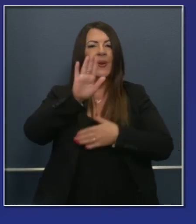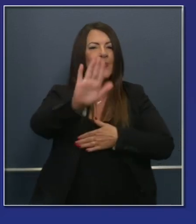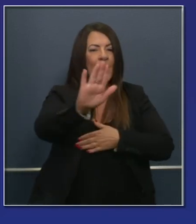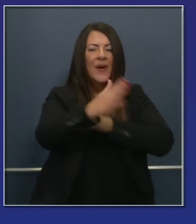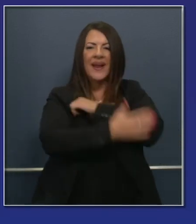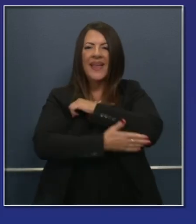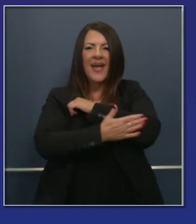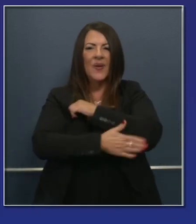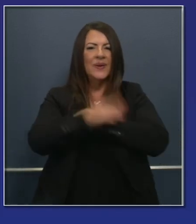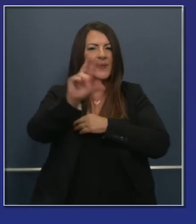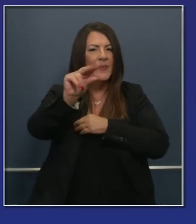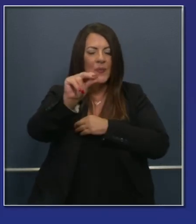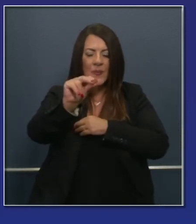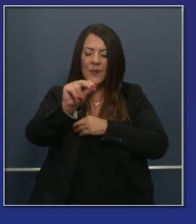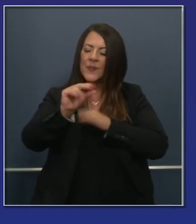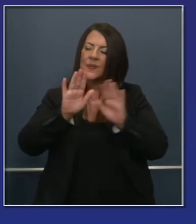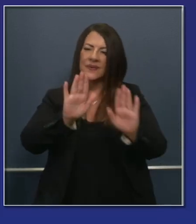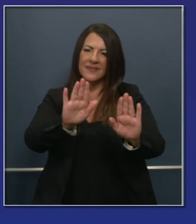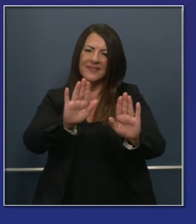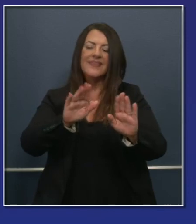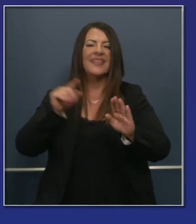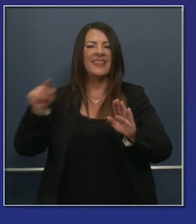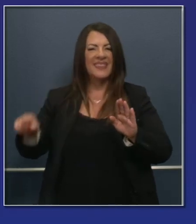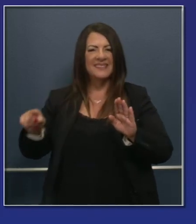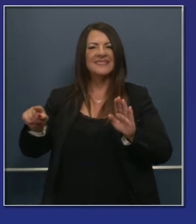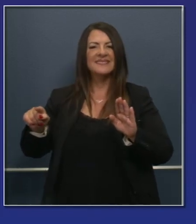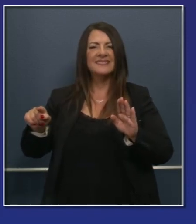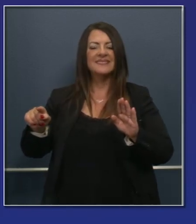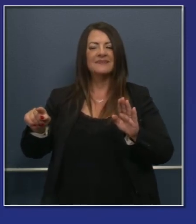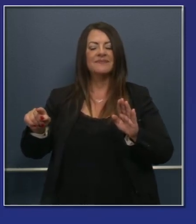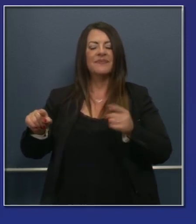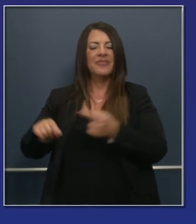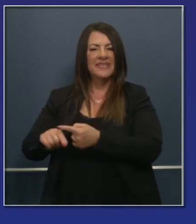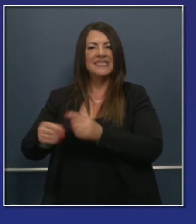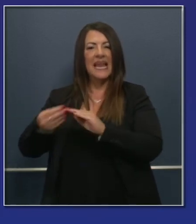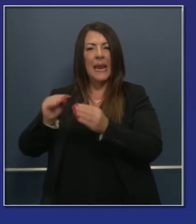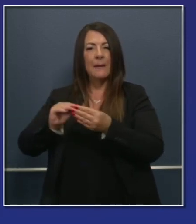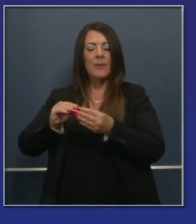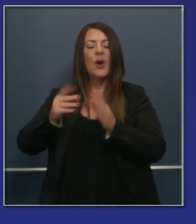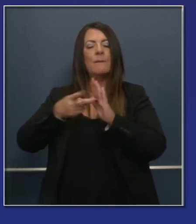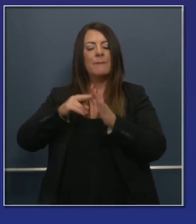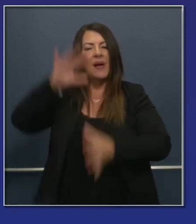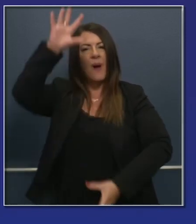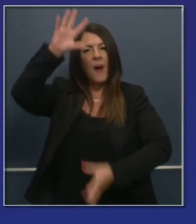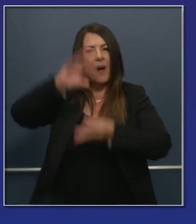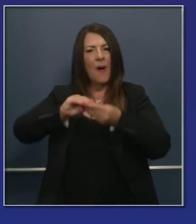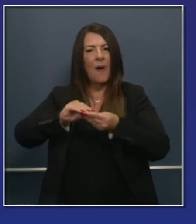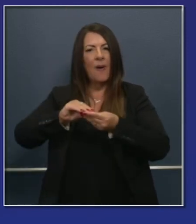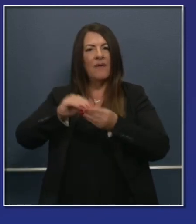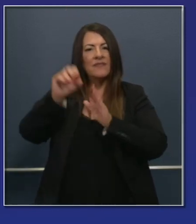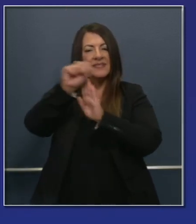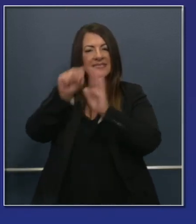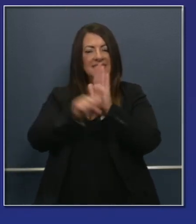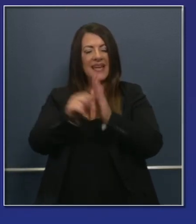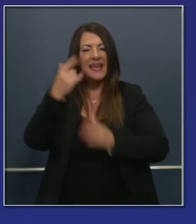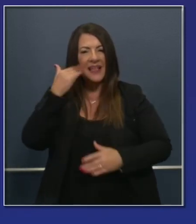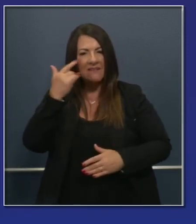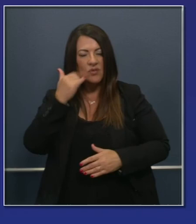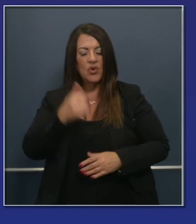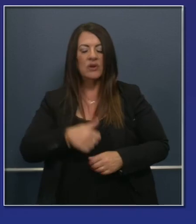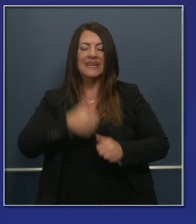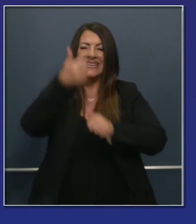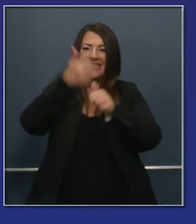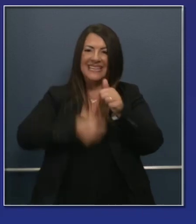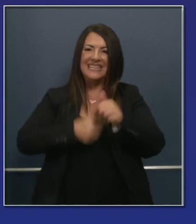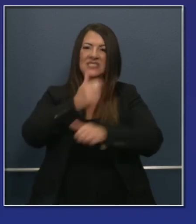lives somewhere. To the extent you're watching this within the state of California, somewhere in the state, hospitalization numbers may vary, may